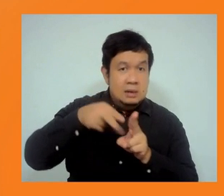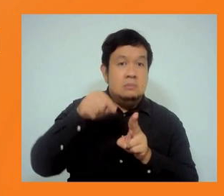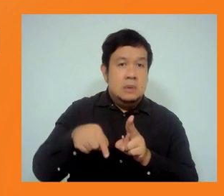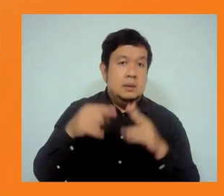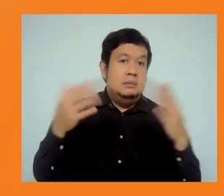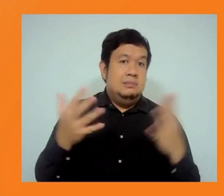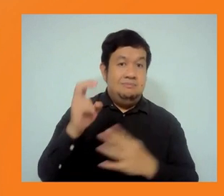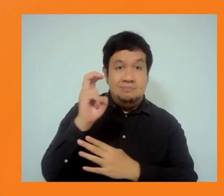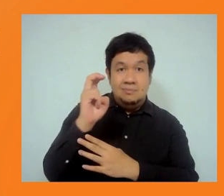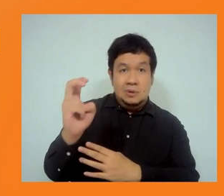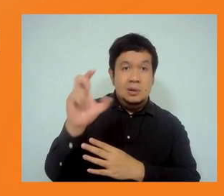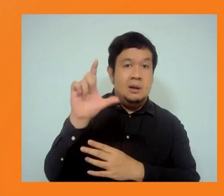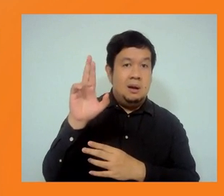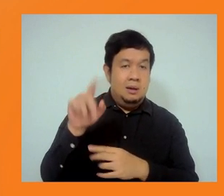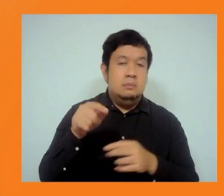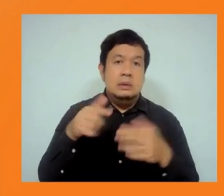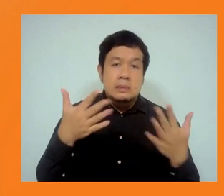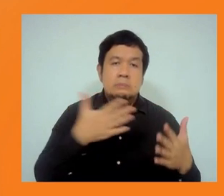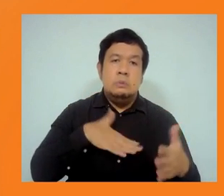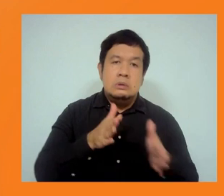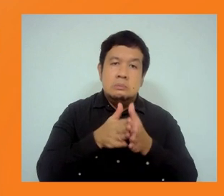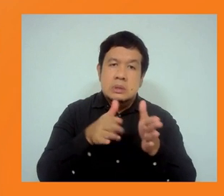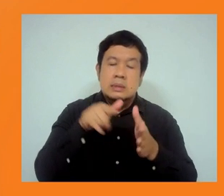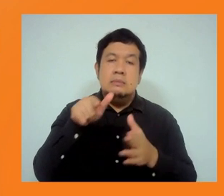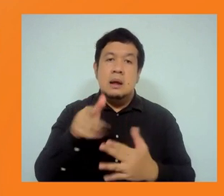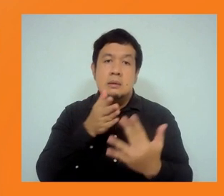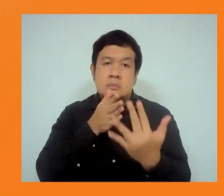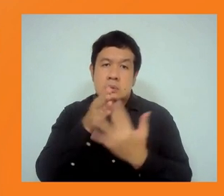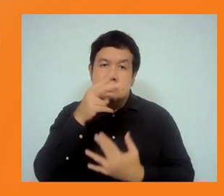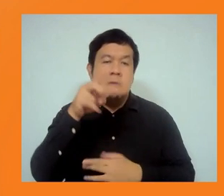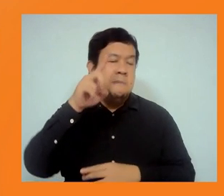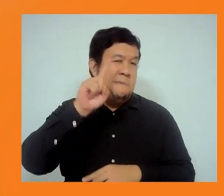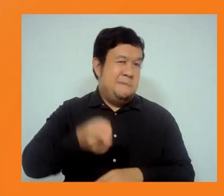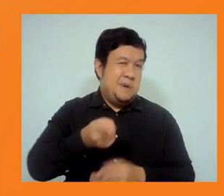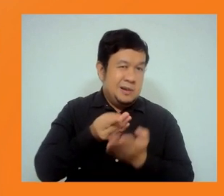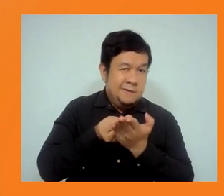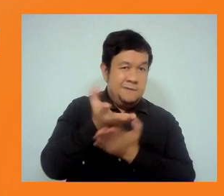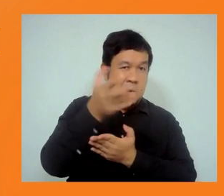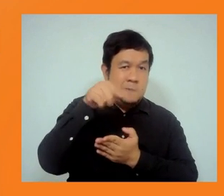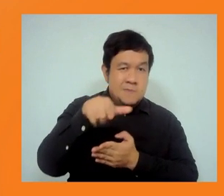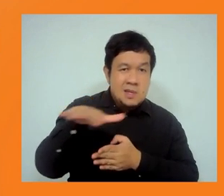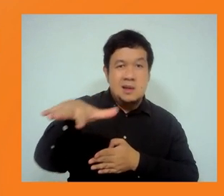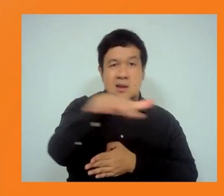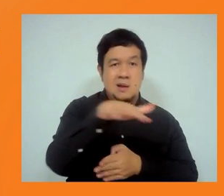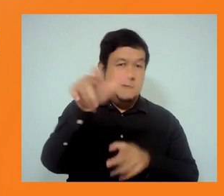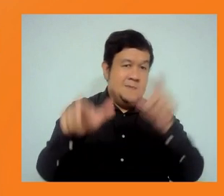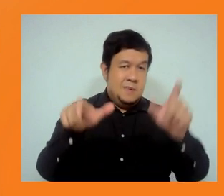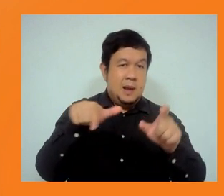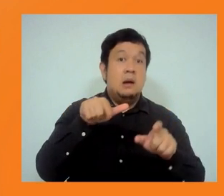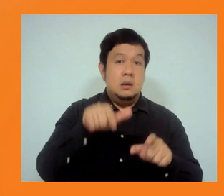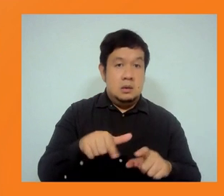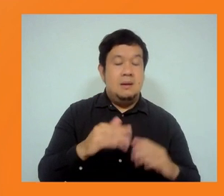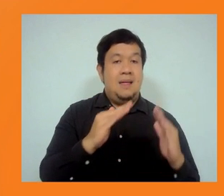transparent, cumulative information is really ruining our cityscape of Bangalore, the lung spaces and urban